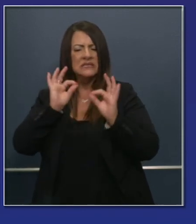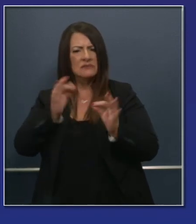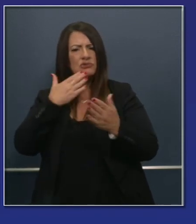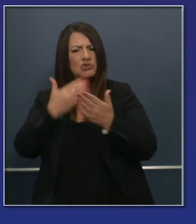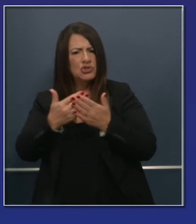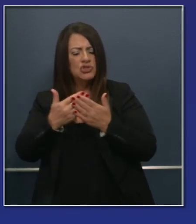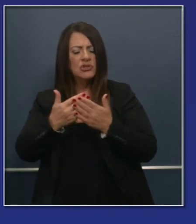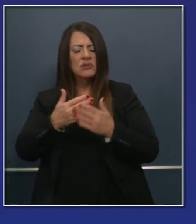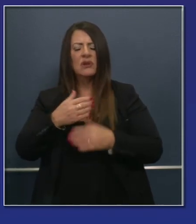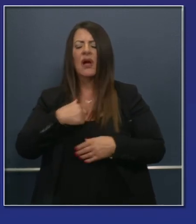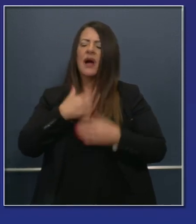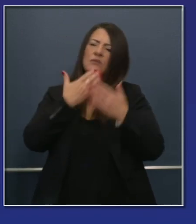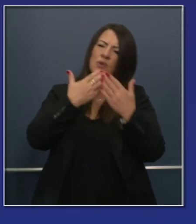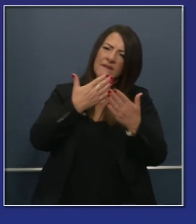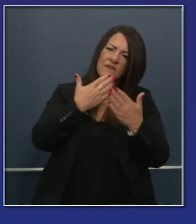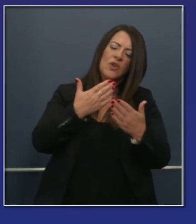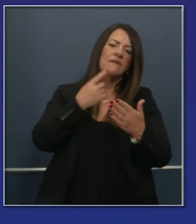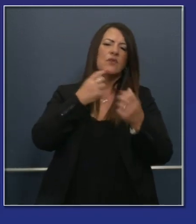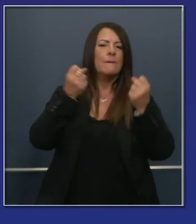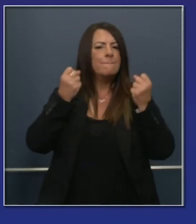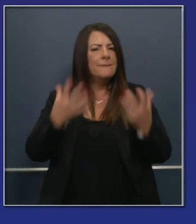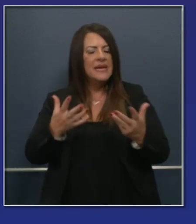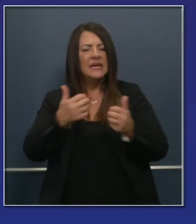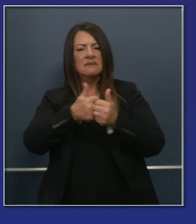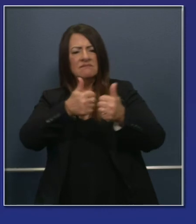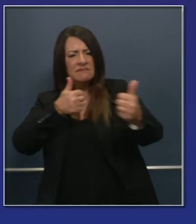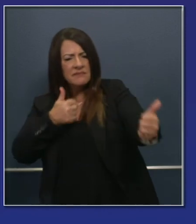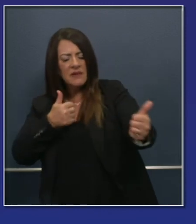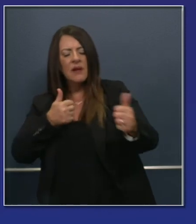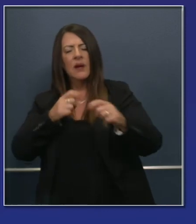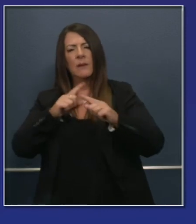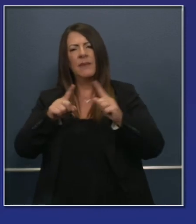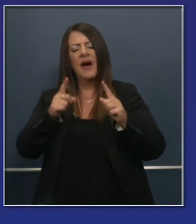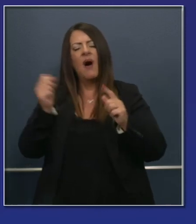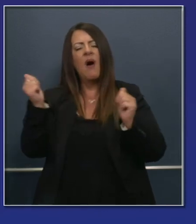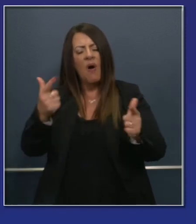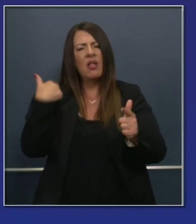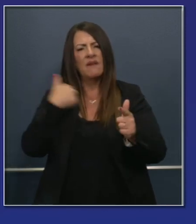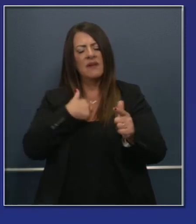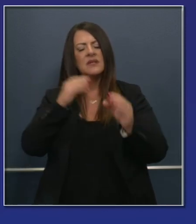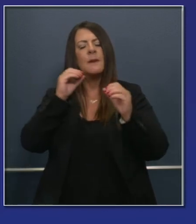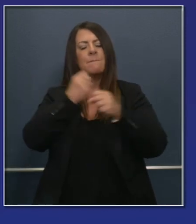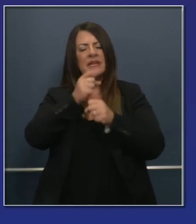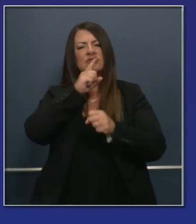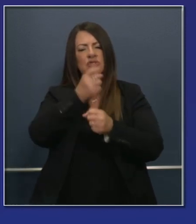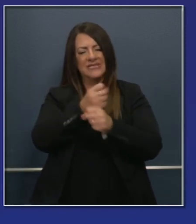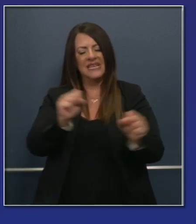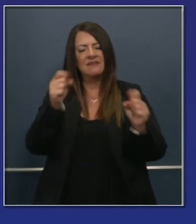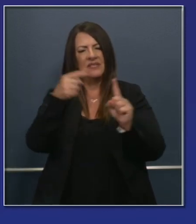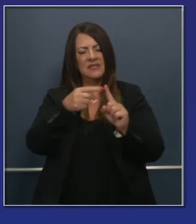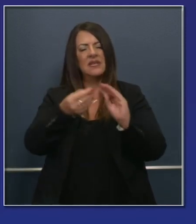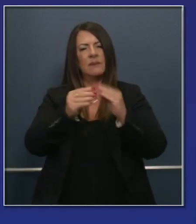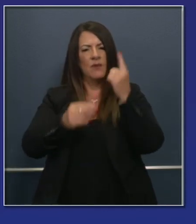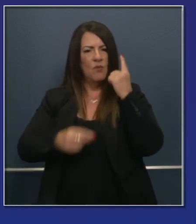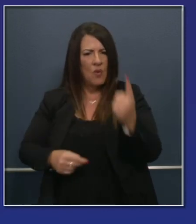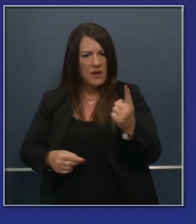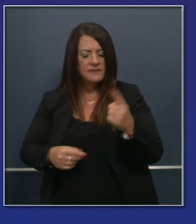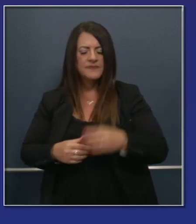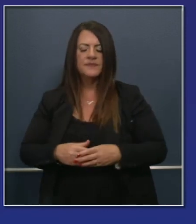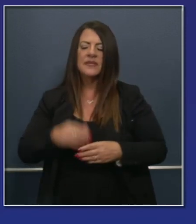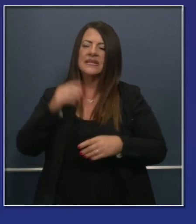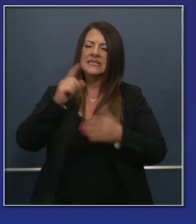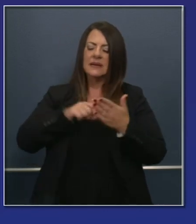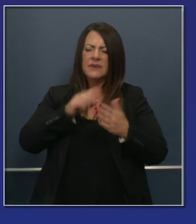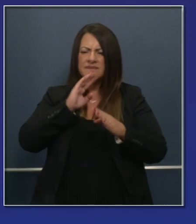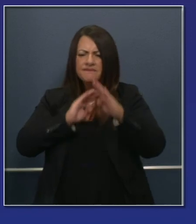bumps, but I'm grateful that when we moved into distance learning, people put safety first, and there was no playbook to do this. We know that at times there were bumps.